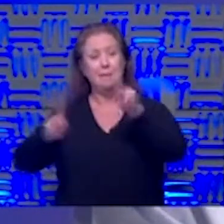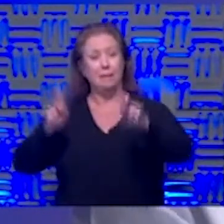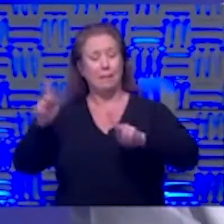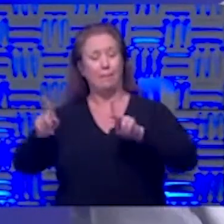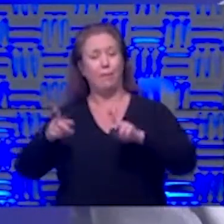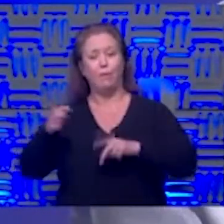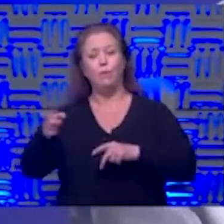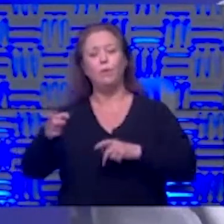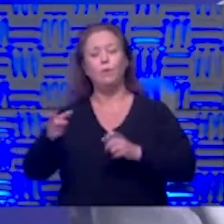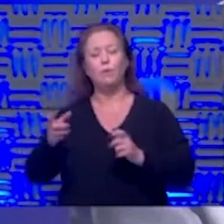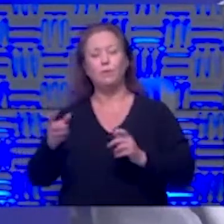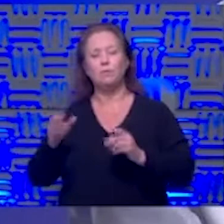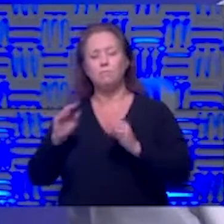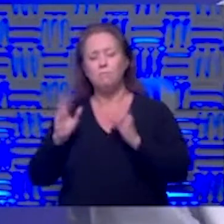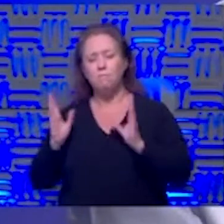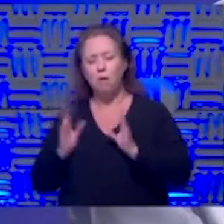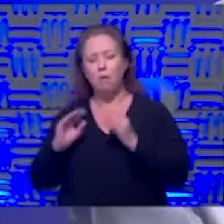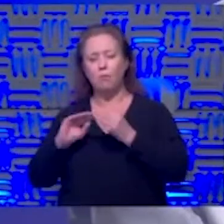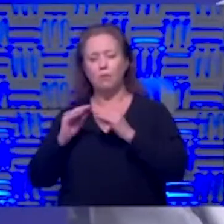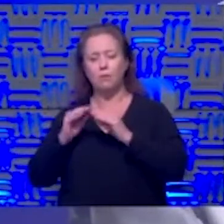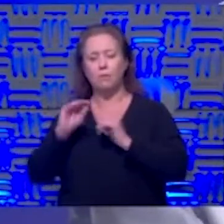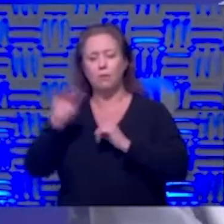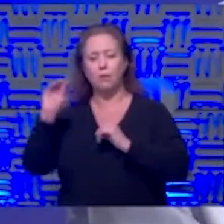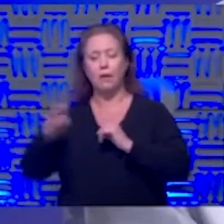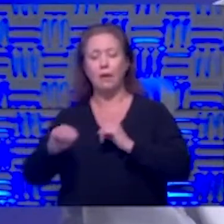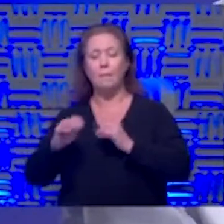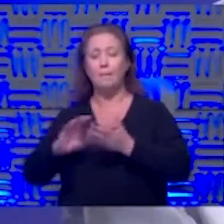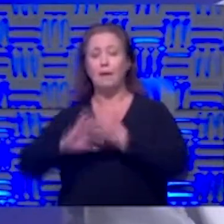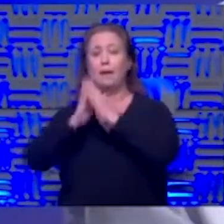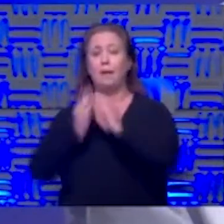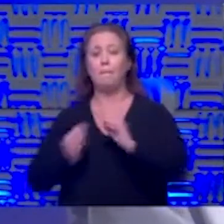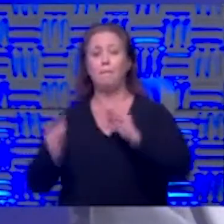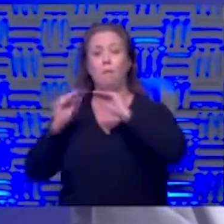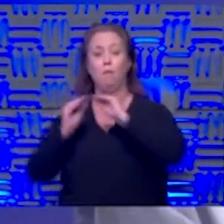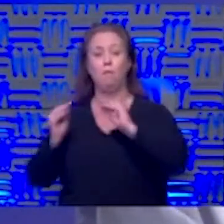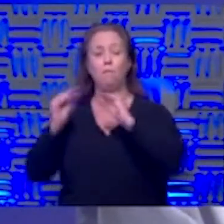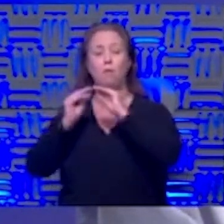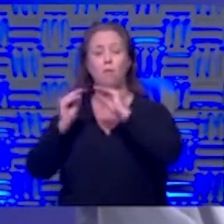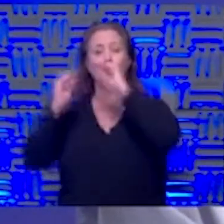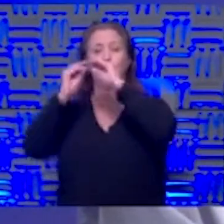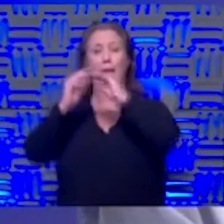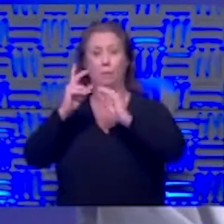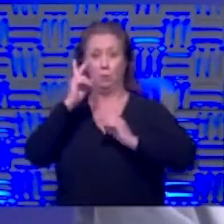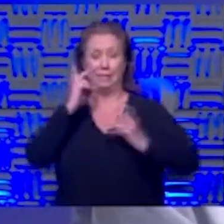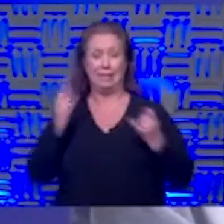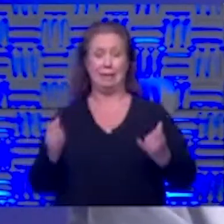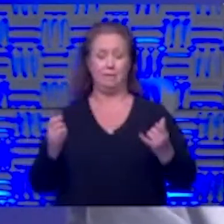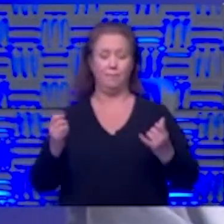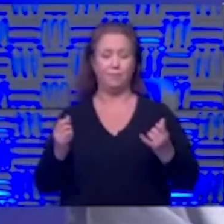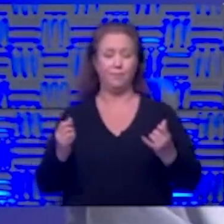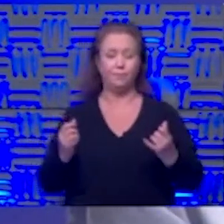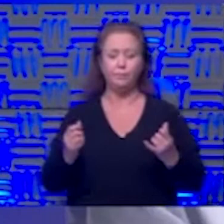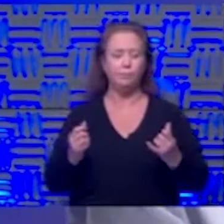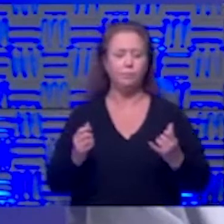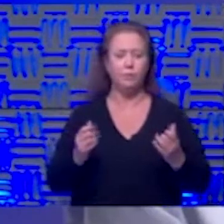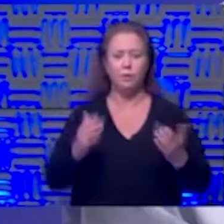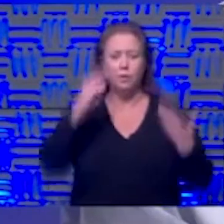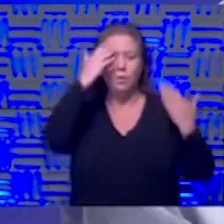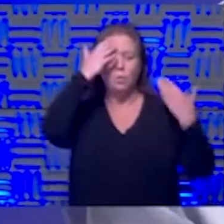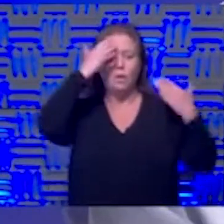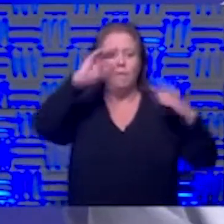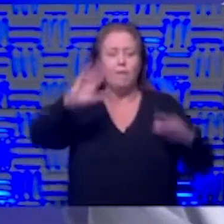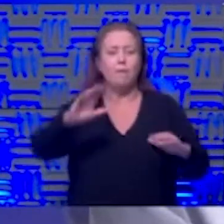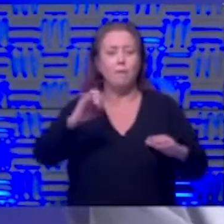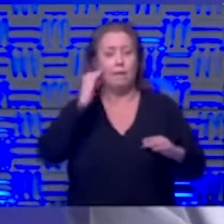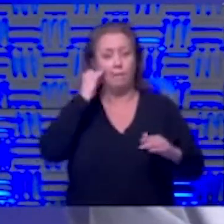people those small percentages become pretty large numbers and that's what we're seeing here now we just don't know you know